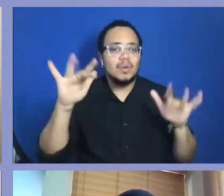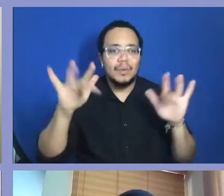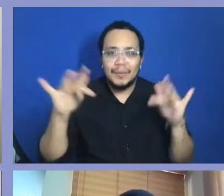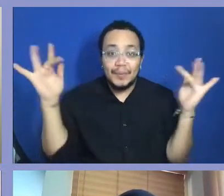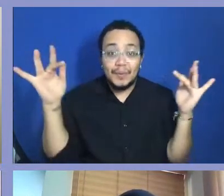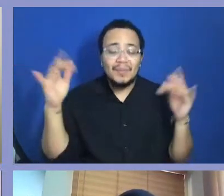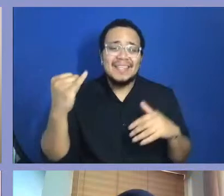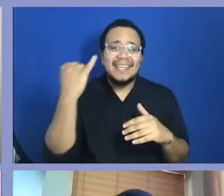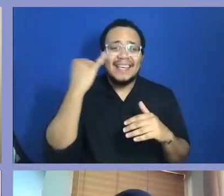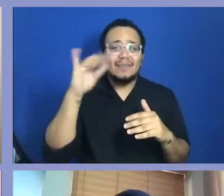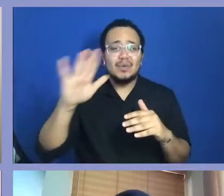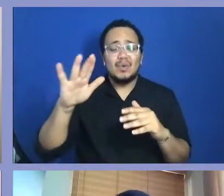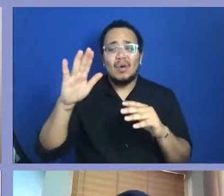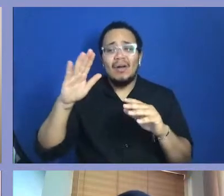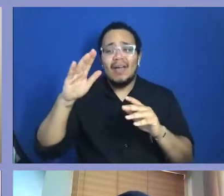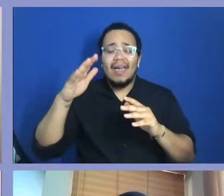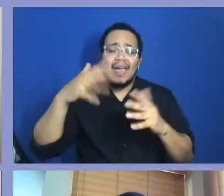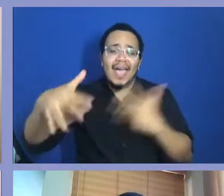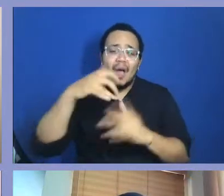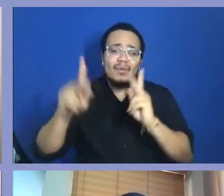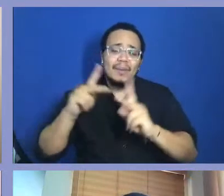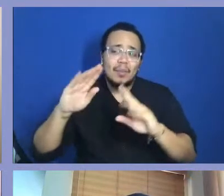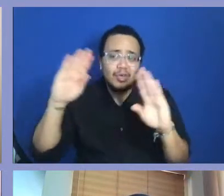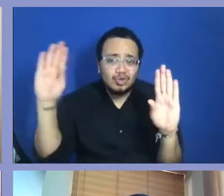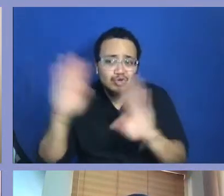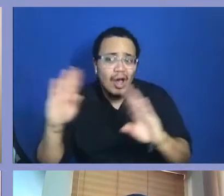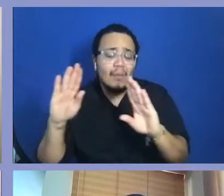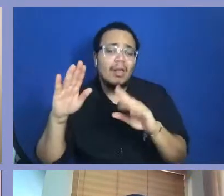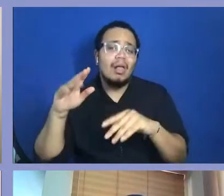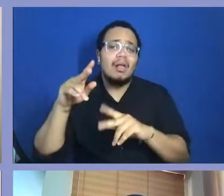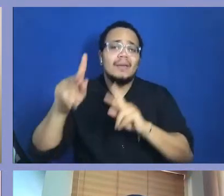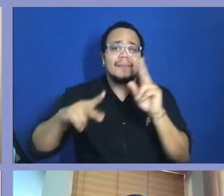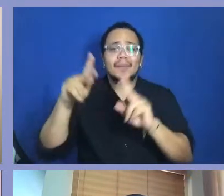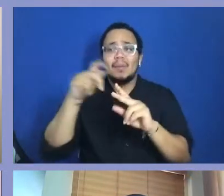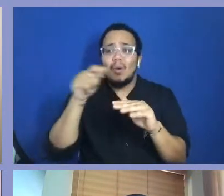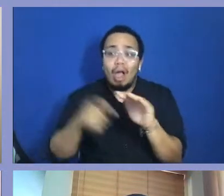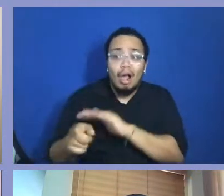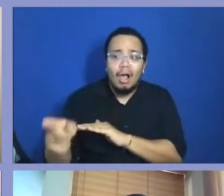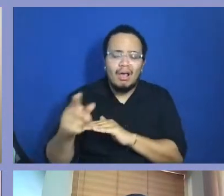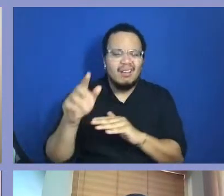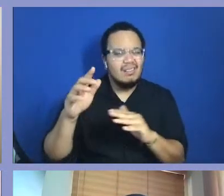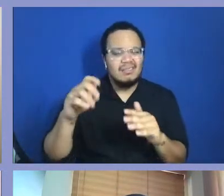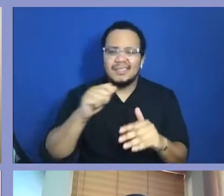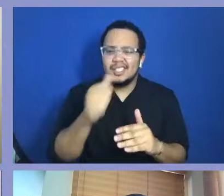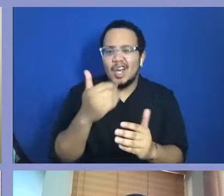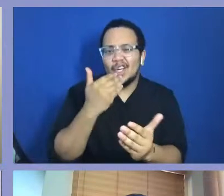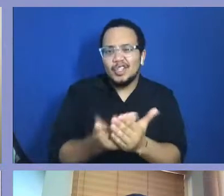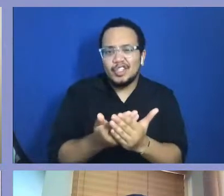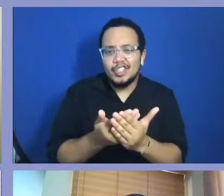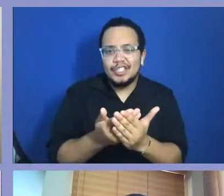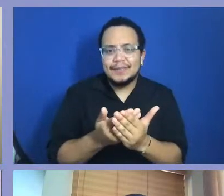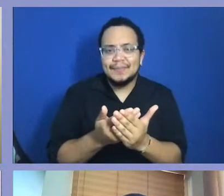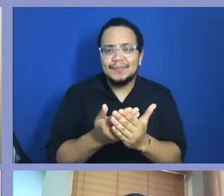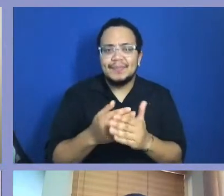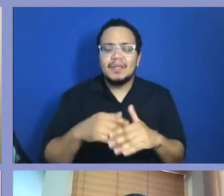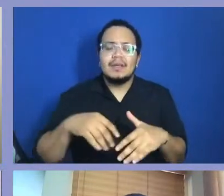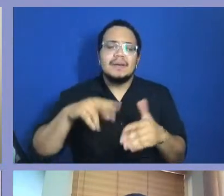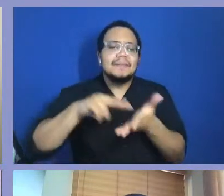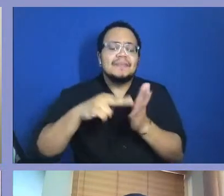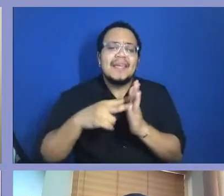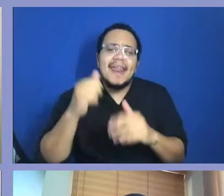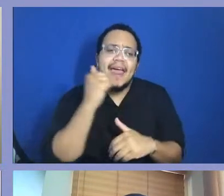But if you hang out with folks that something good has to be done every day, the time is not to be wasted.